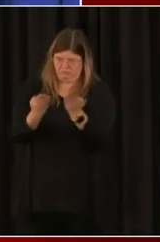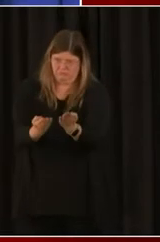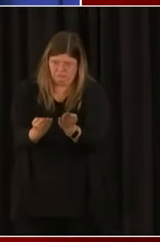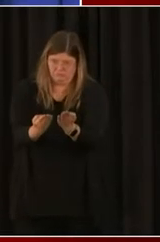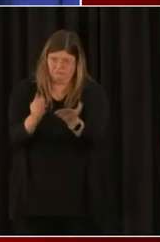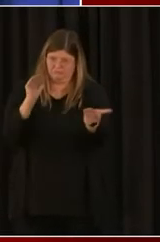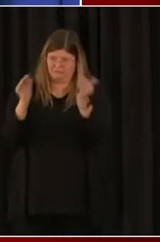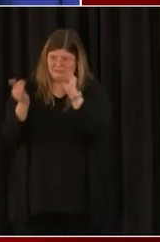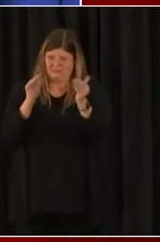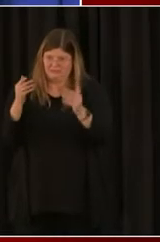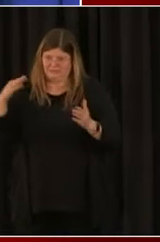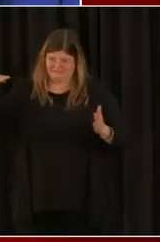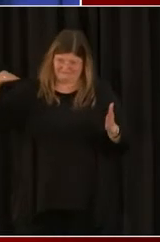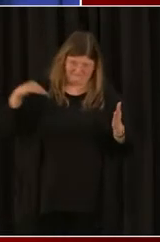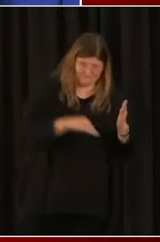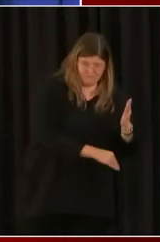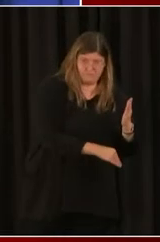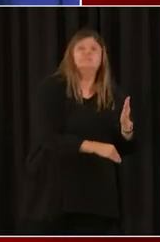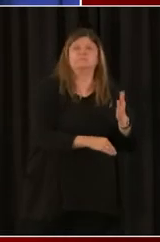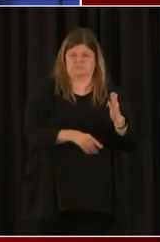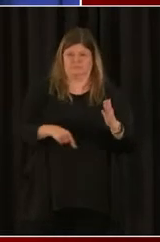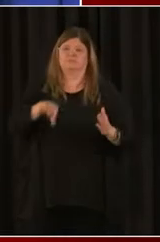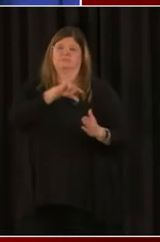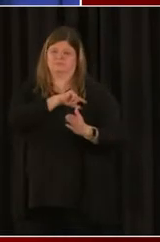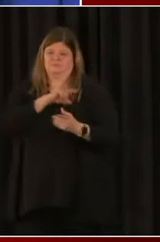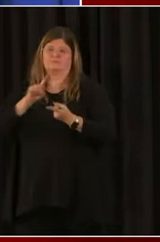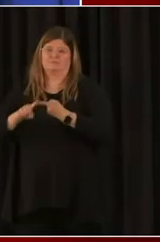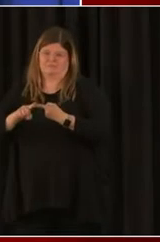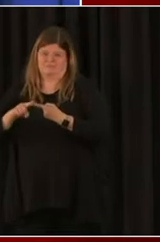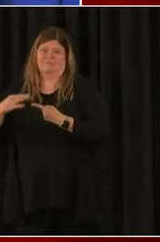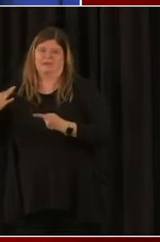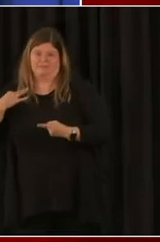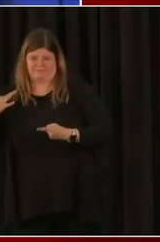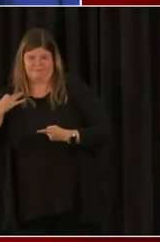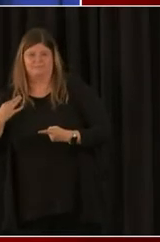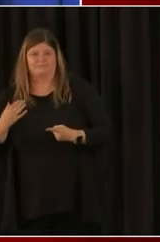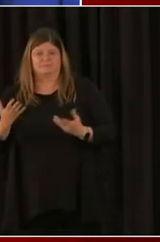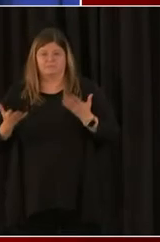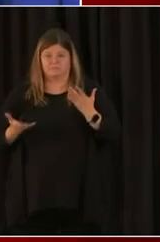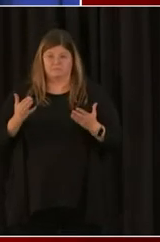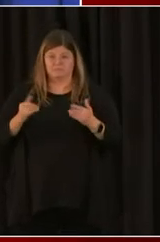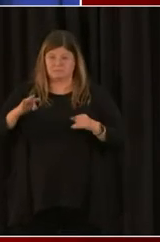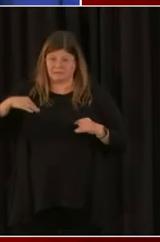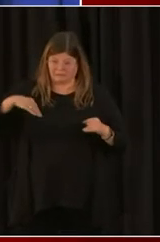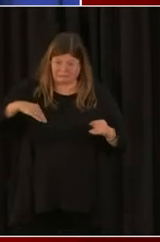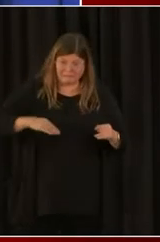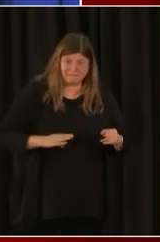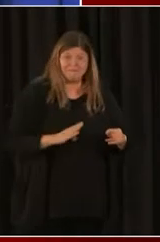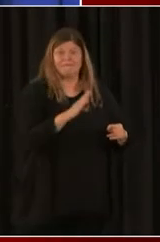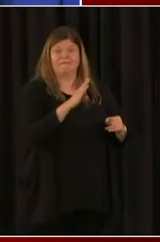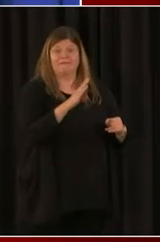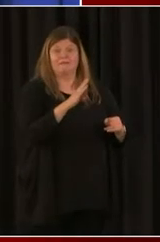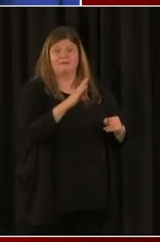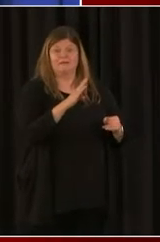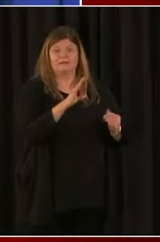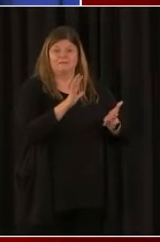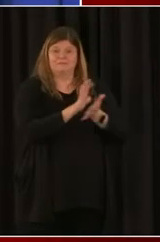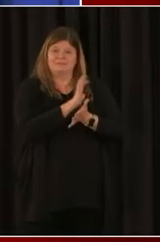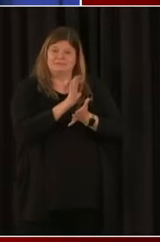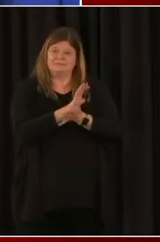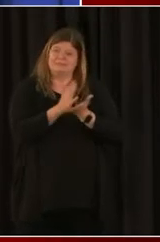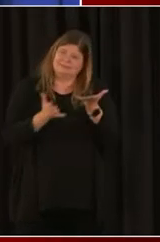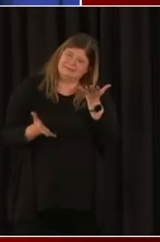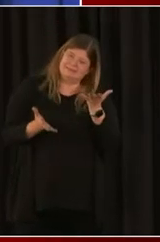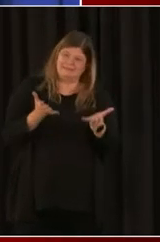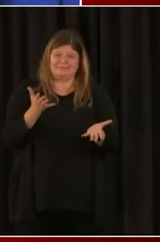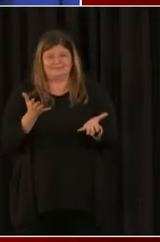year, as an example, during the holiday, they may have actually seen better than expected receipts. And so,